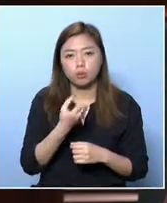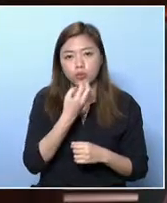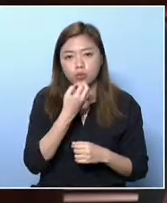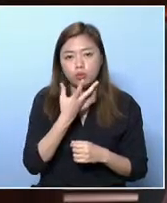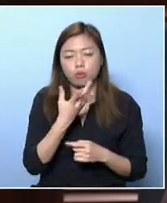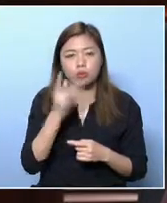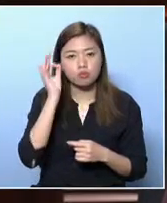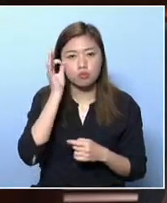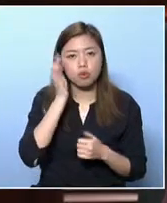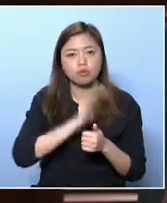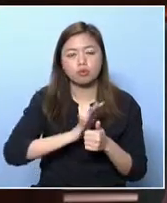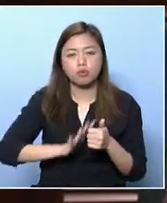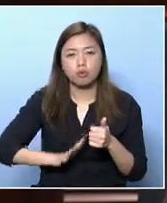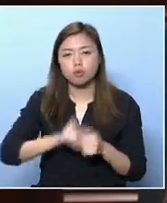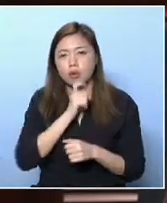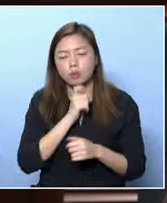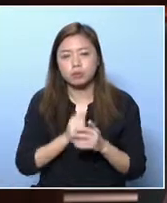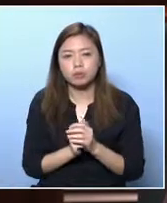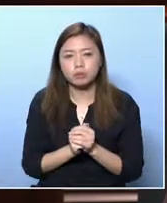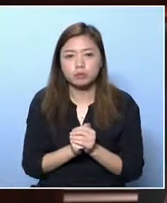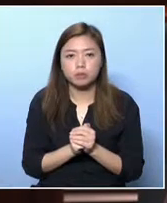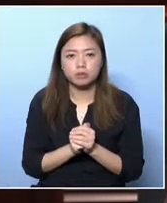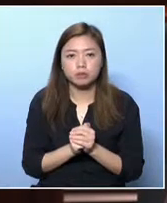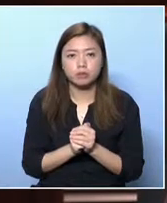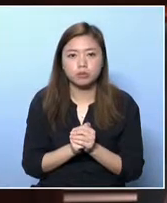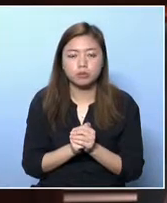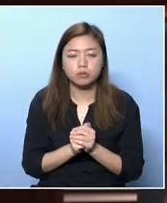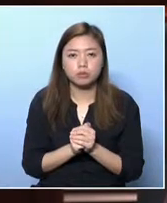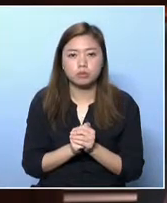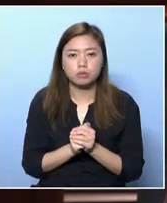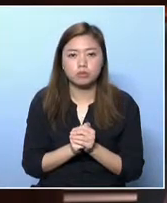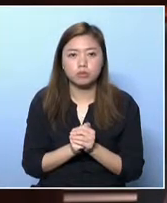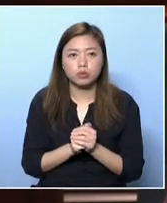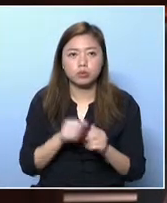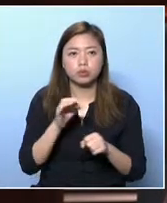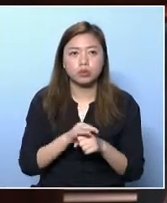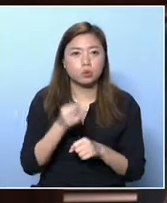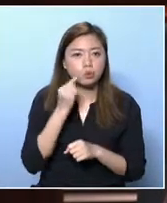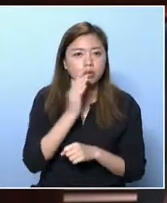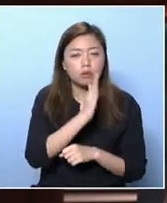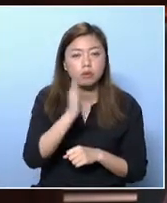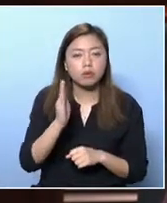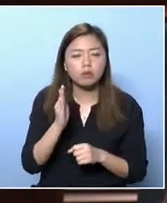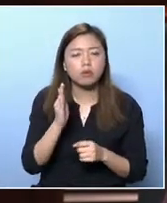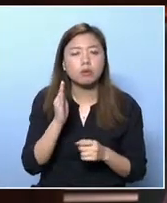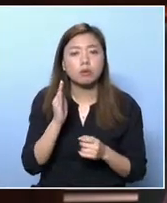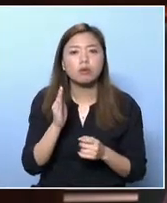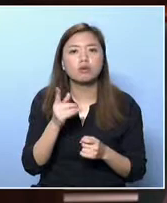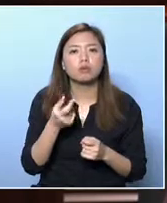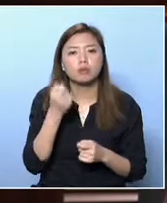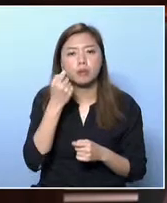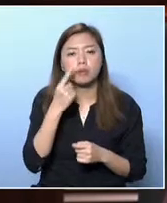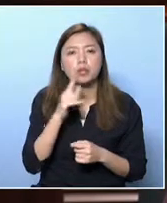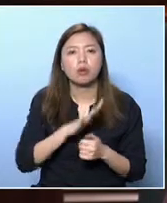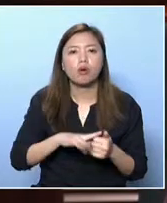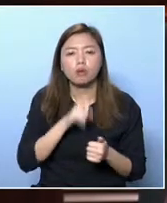45 years, and minority groups suffer from it exponentially. Today, I would like to raise our concern